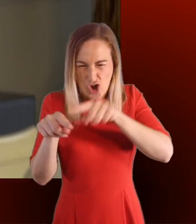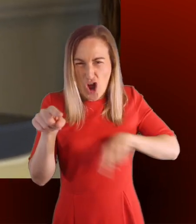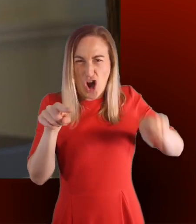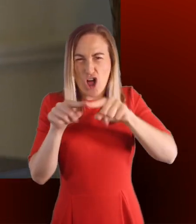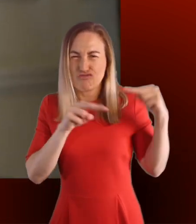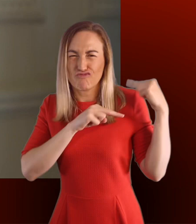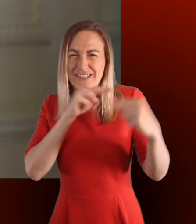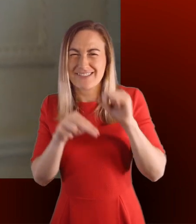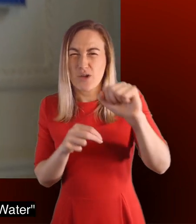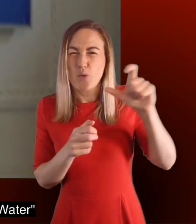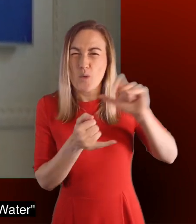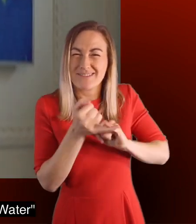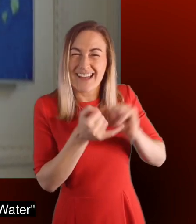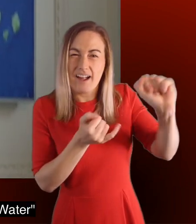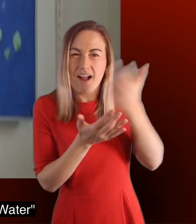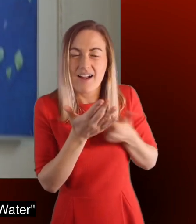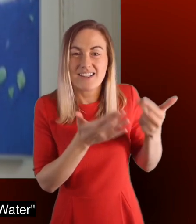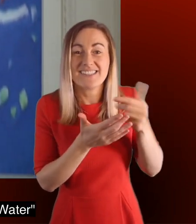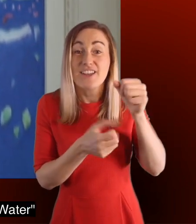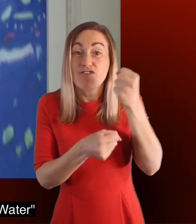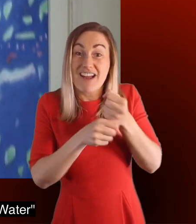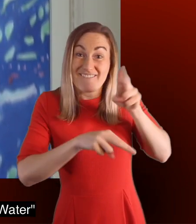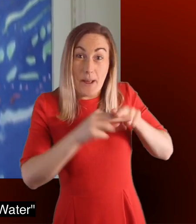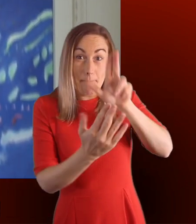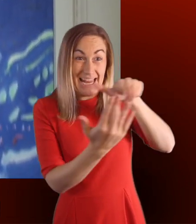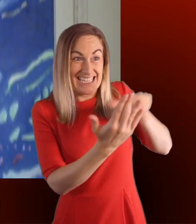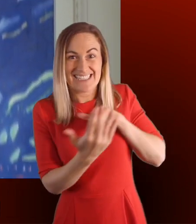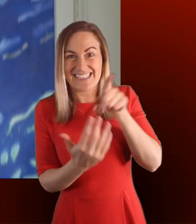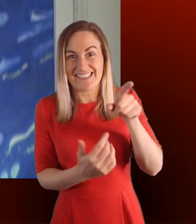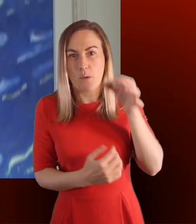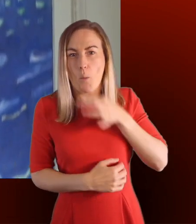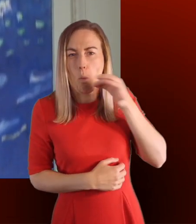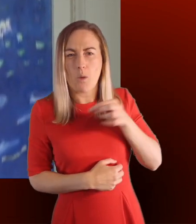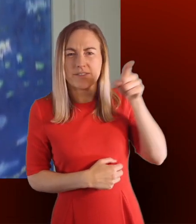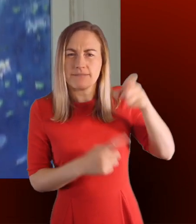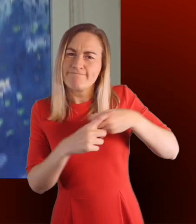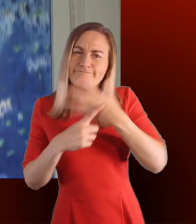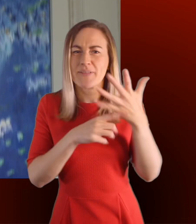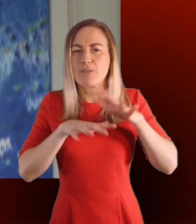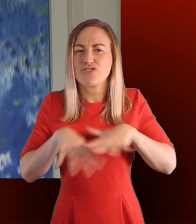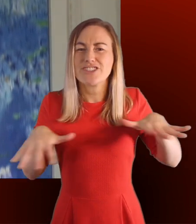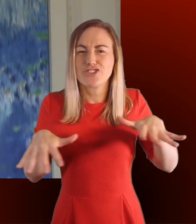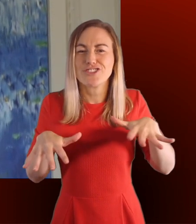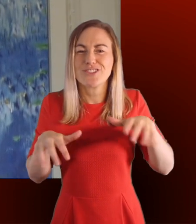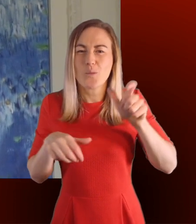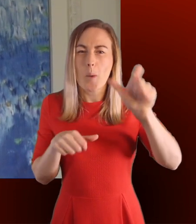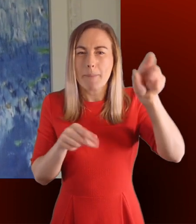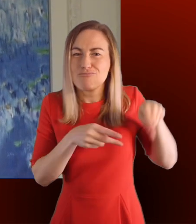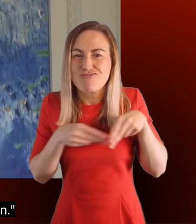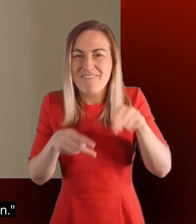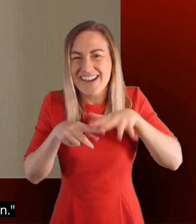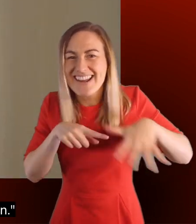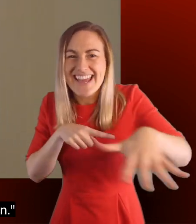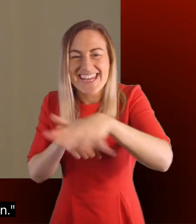Coast Salish design, Gathy Fox painting pieces of water which evokes the presence of British Columbia's rivers, lakes and oceans,